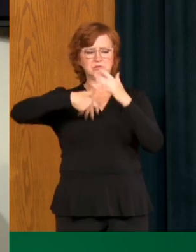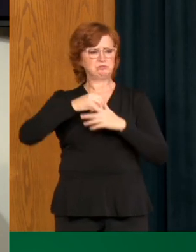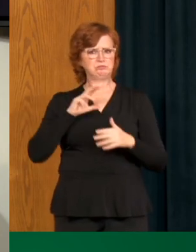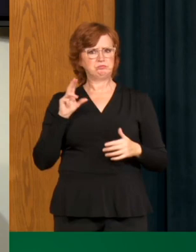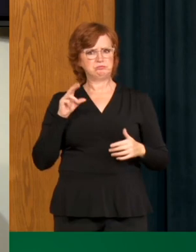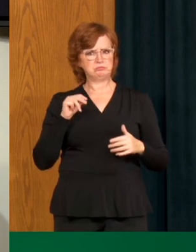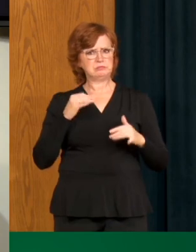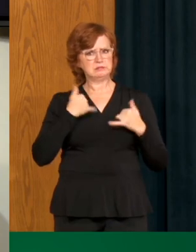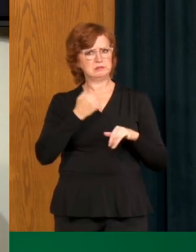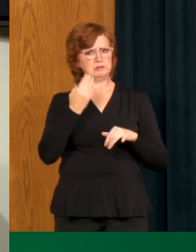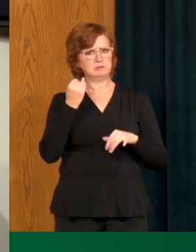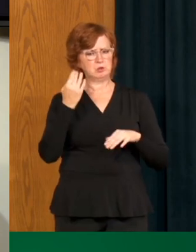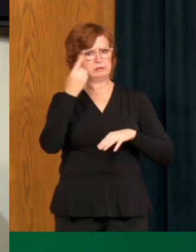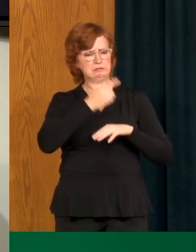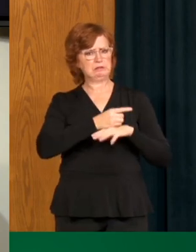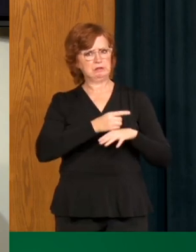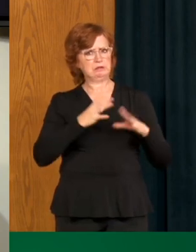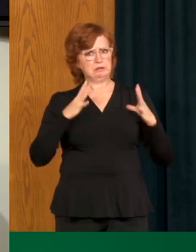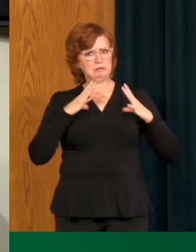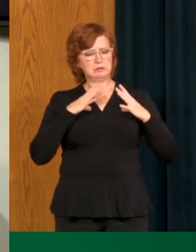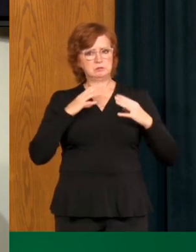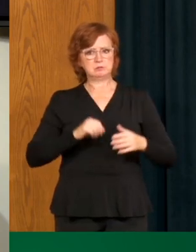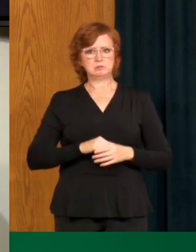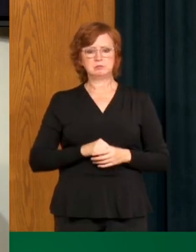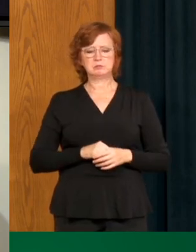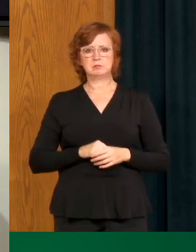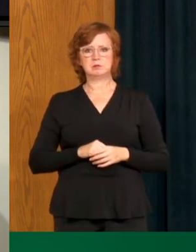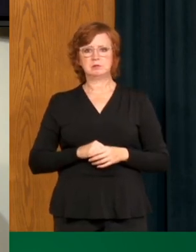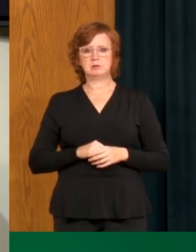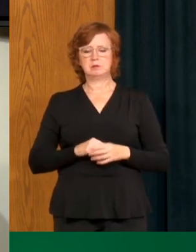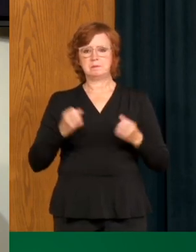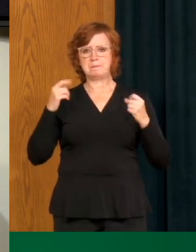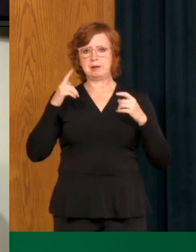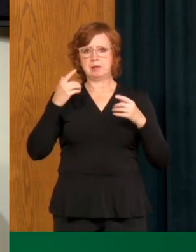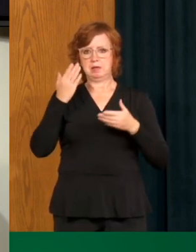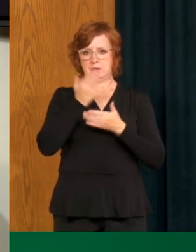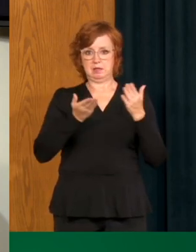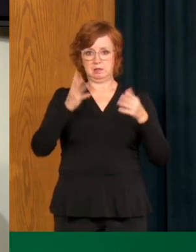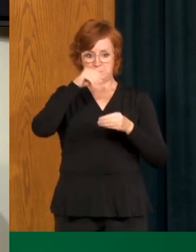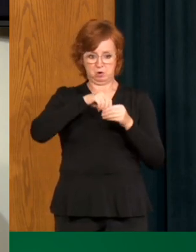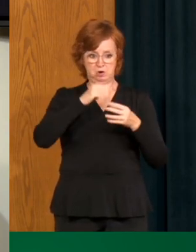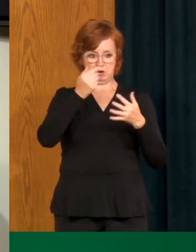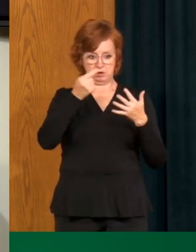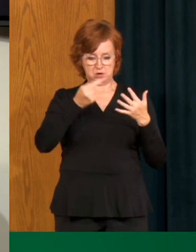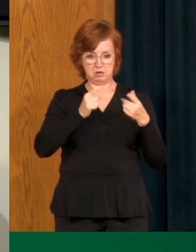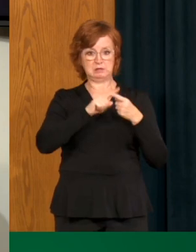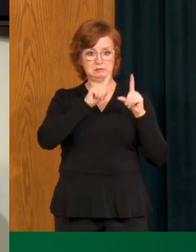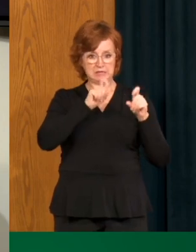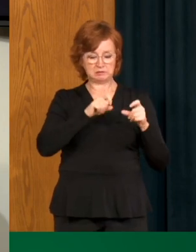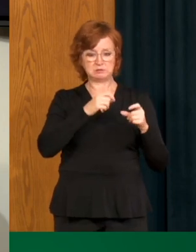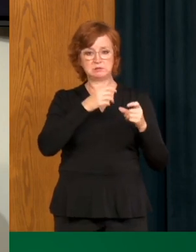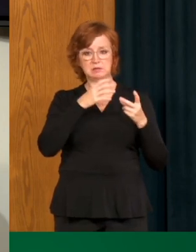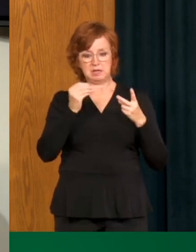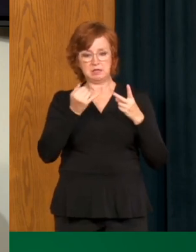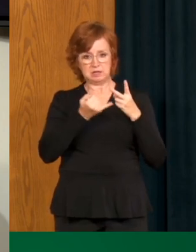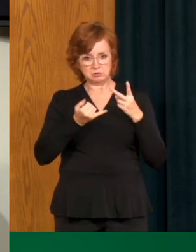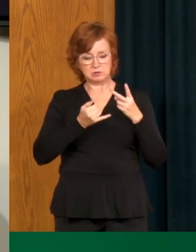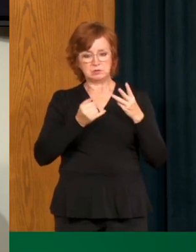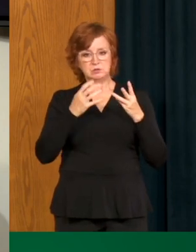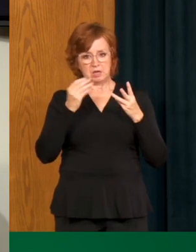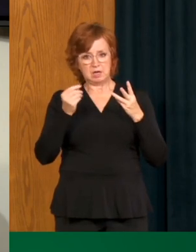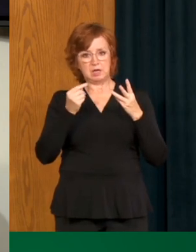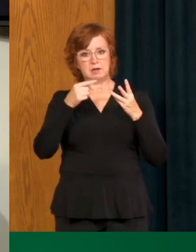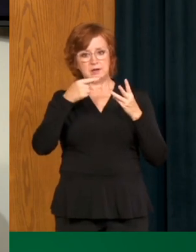symptomatic, helps you to decide if it's COVID or maybe something else but even then if you're symptomatic, you have to remain